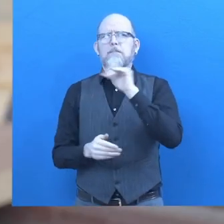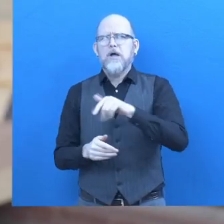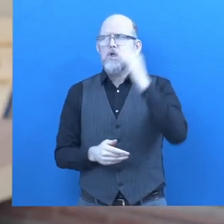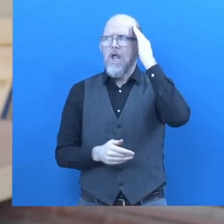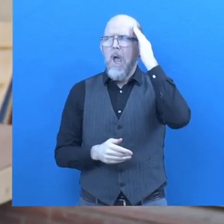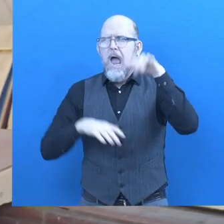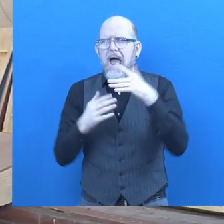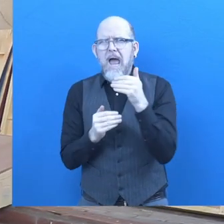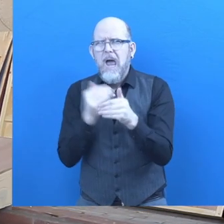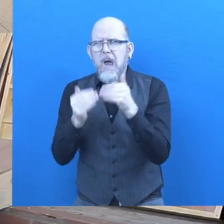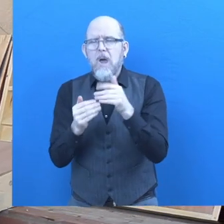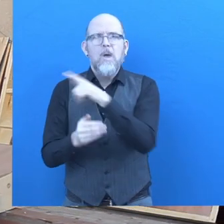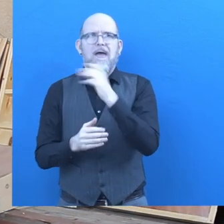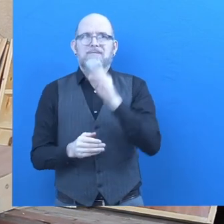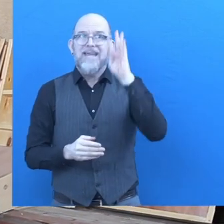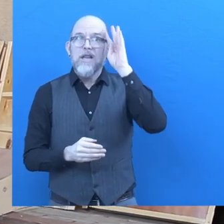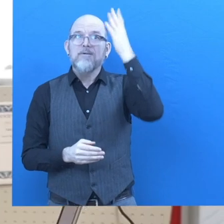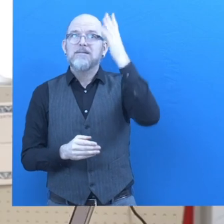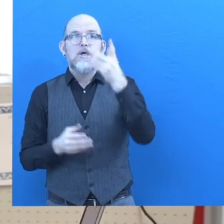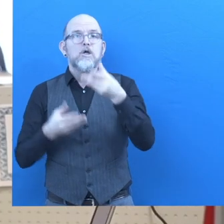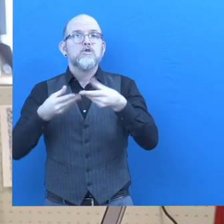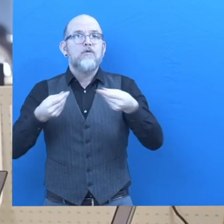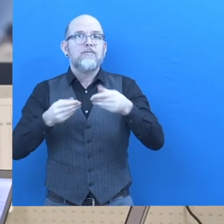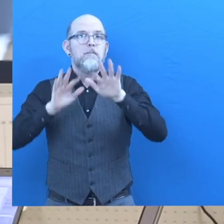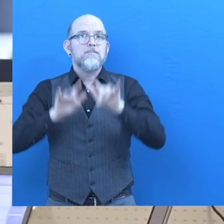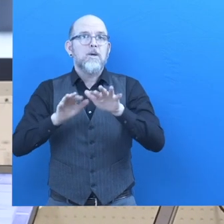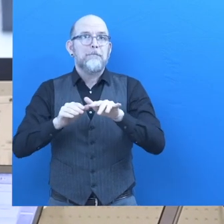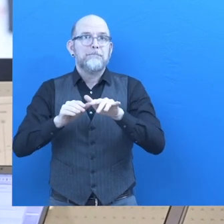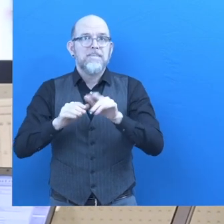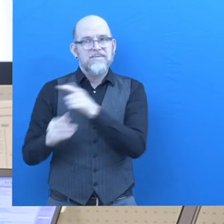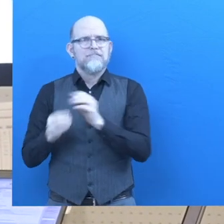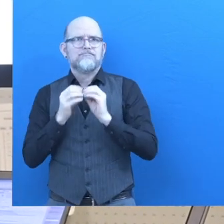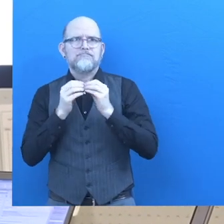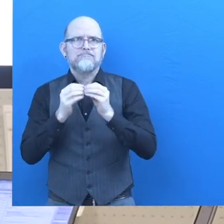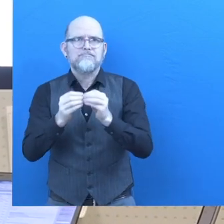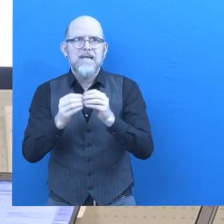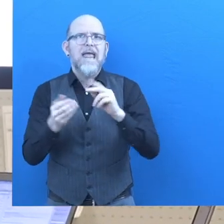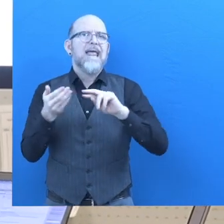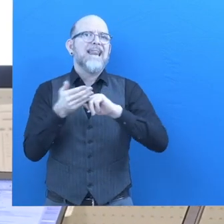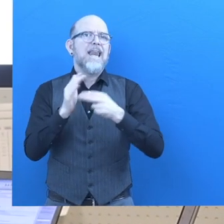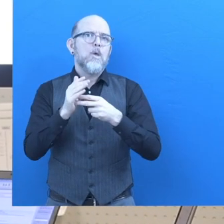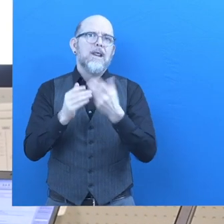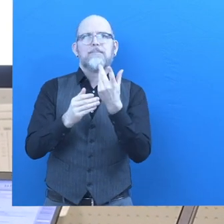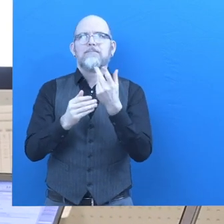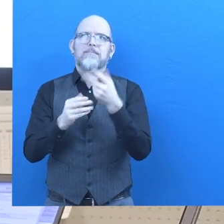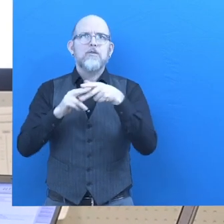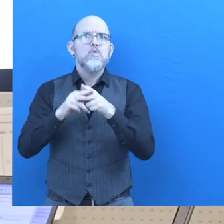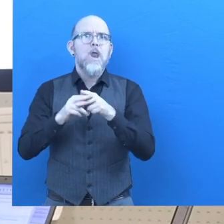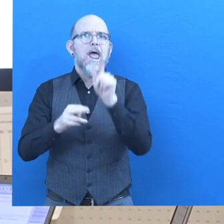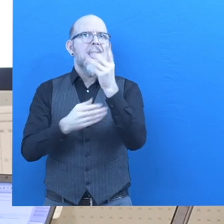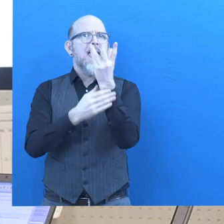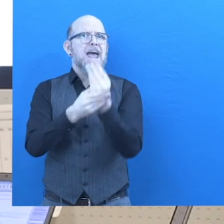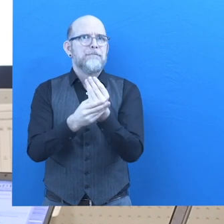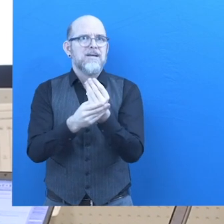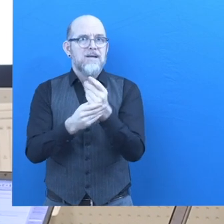eventually we developed an innovative software internally to develop a technology tool that supports our team to create an error